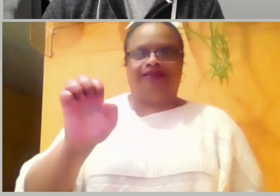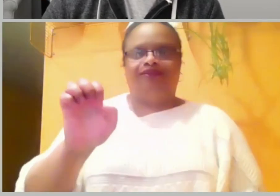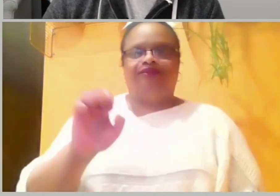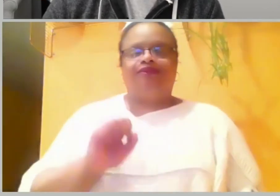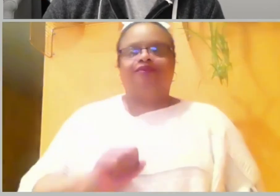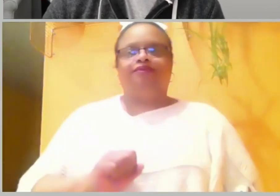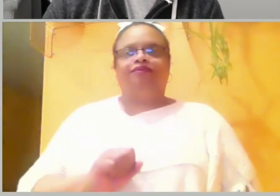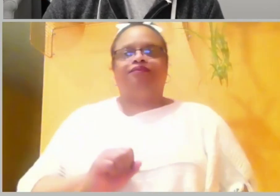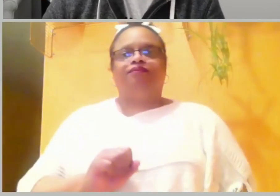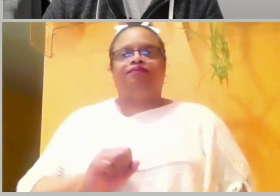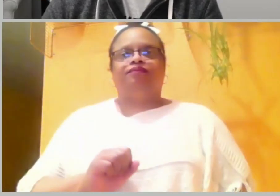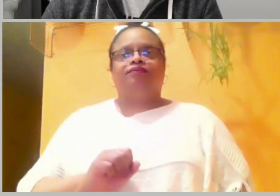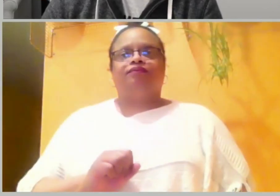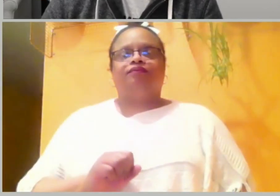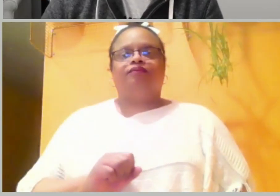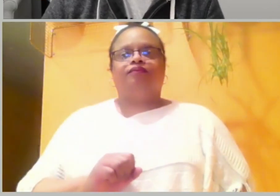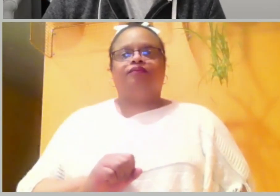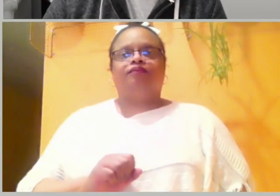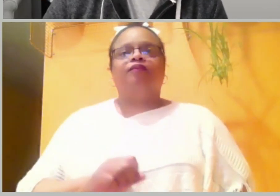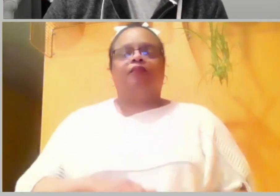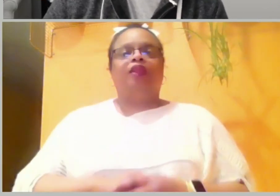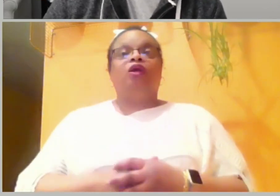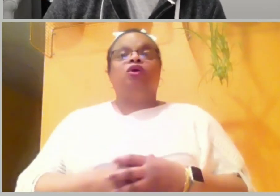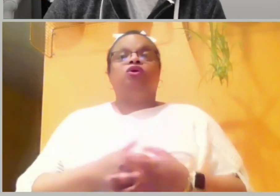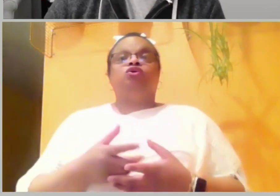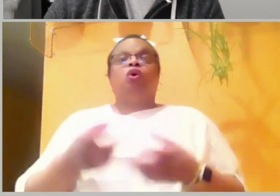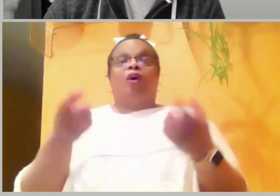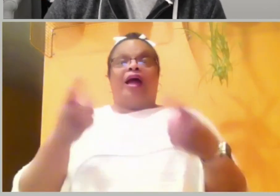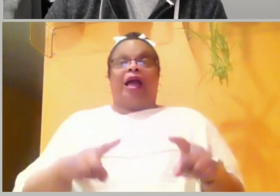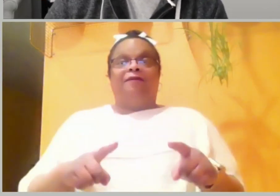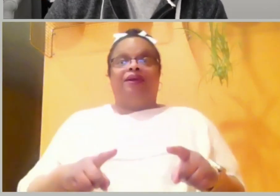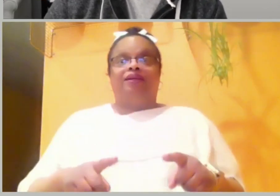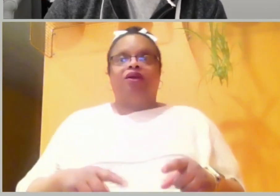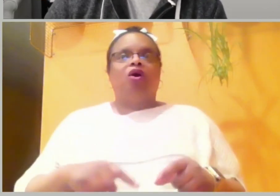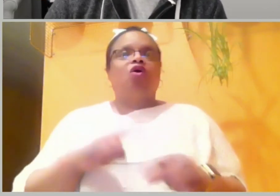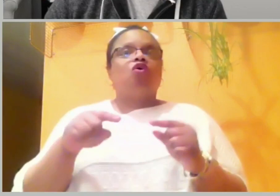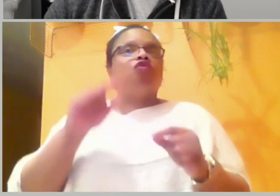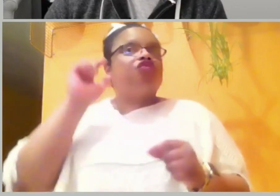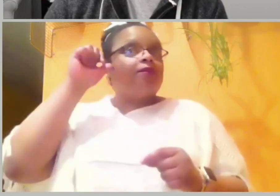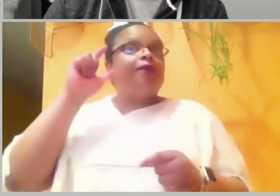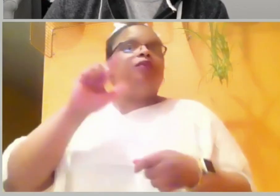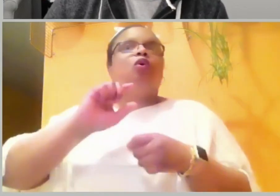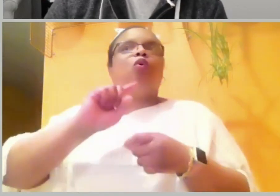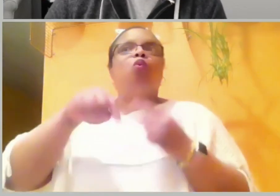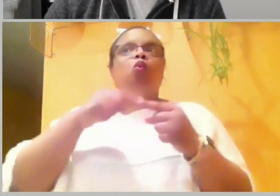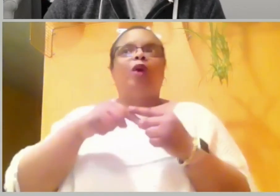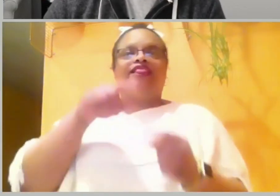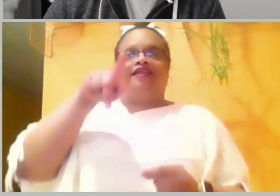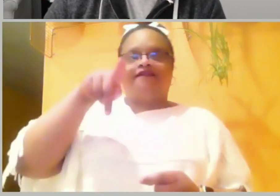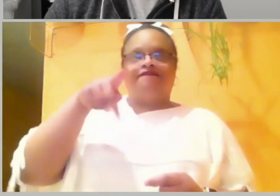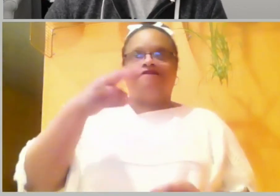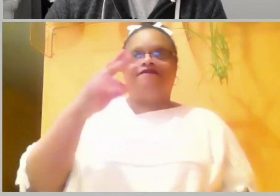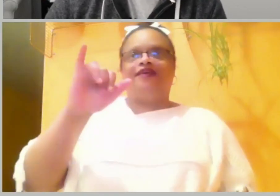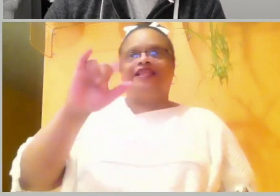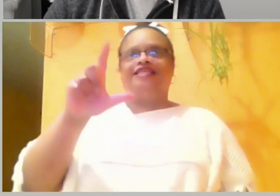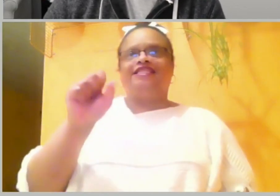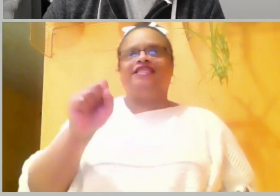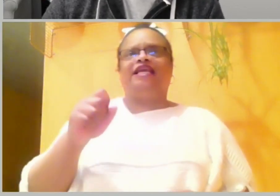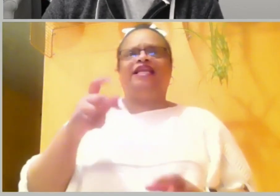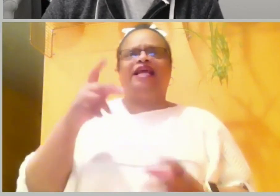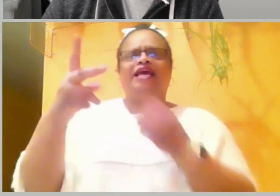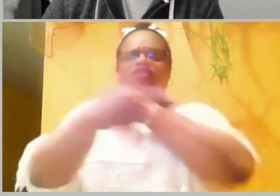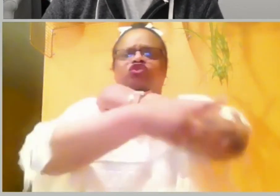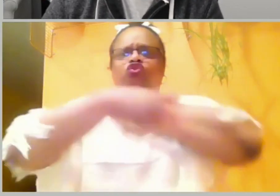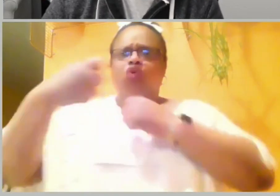God punishes them and causes tumors to break out amongst the people. The Philistines quickly returned the Ark to Israel